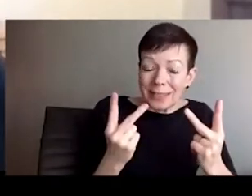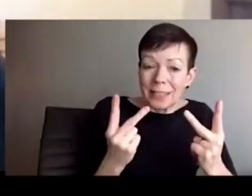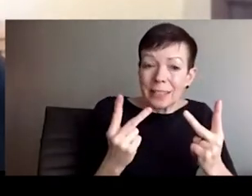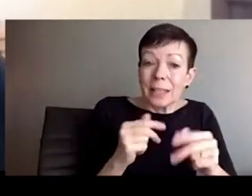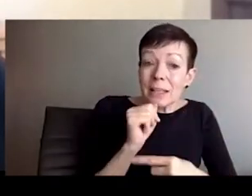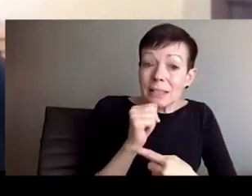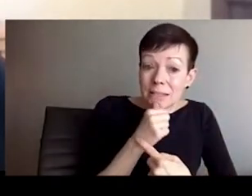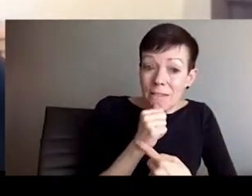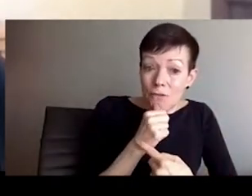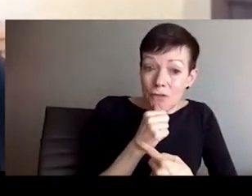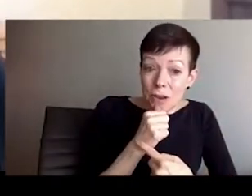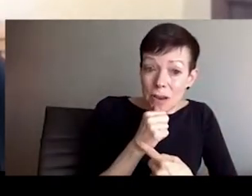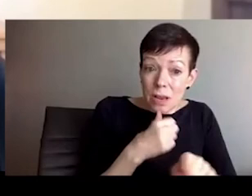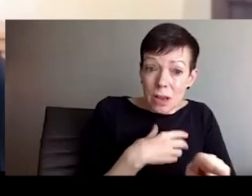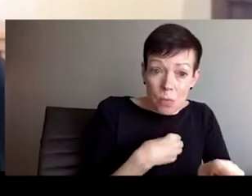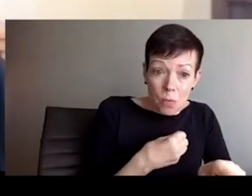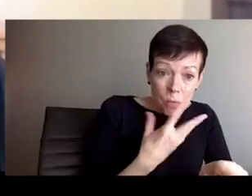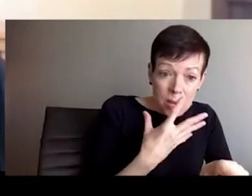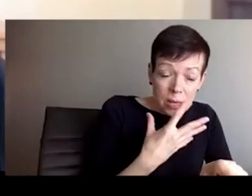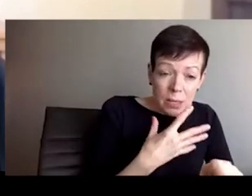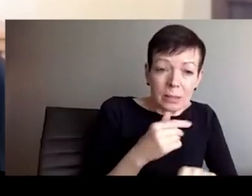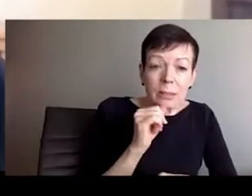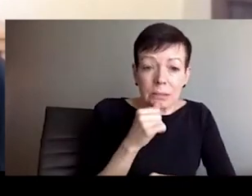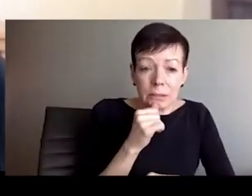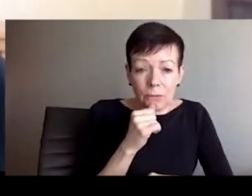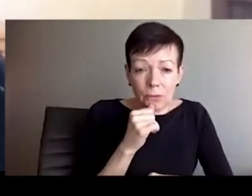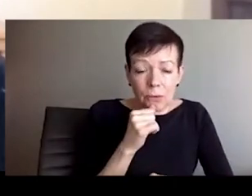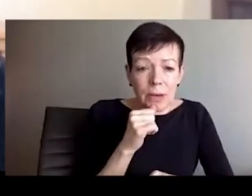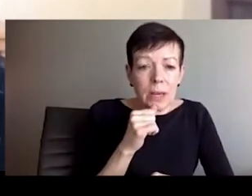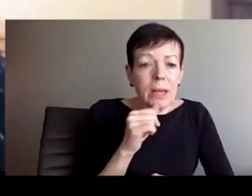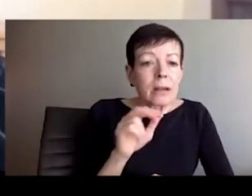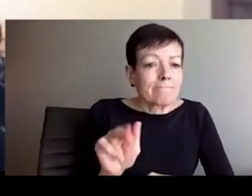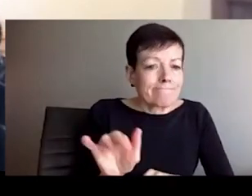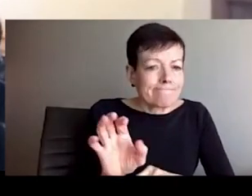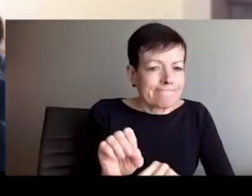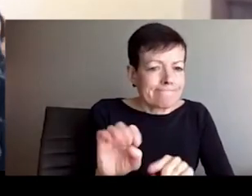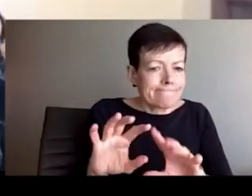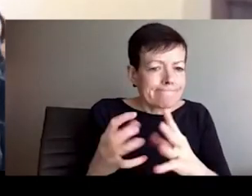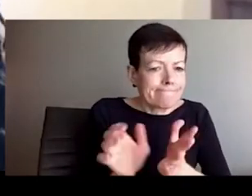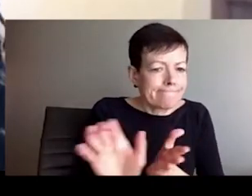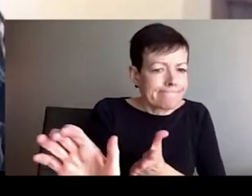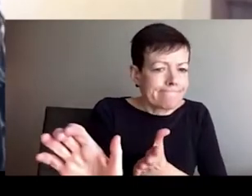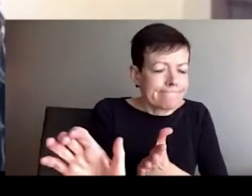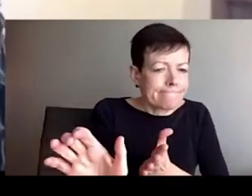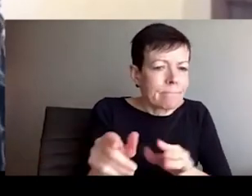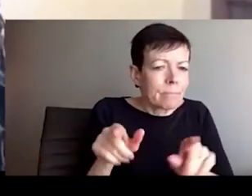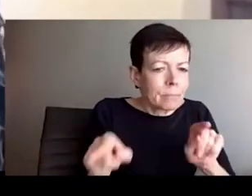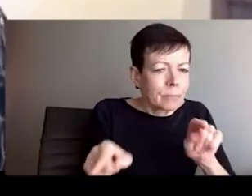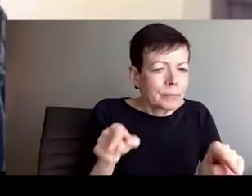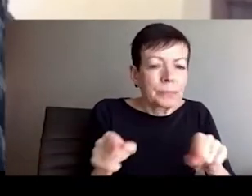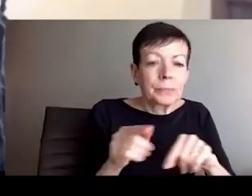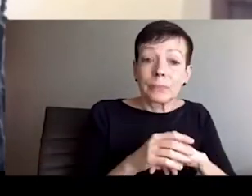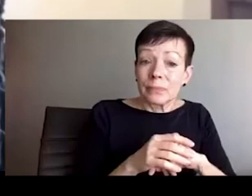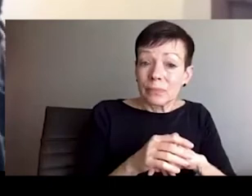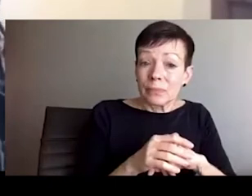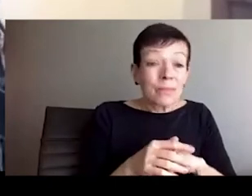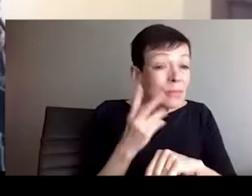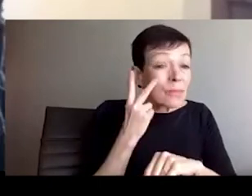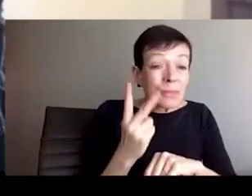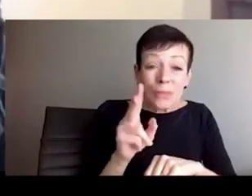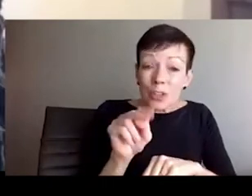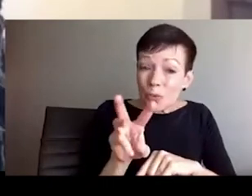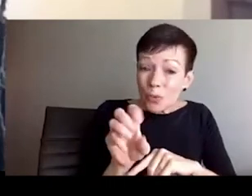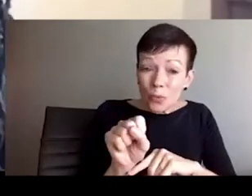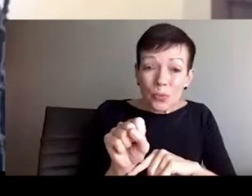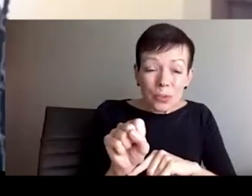question. And so in this case too, we can talk about race and not necessarily destabilize the